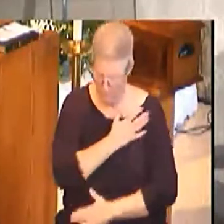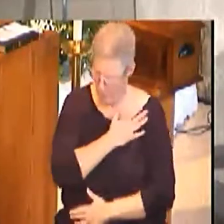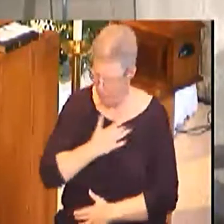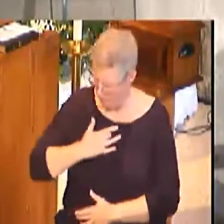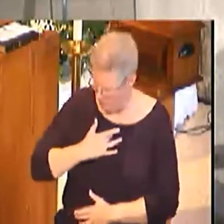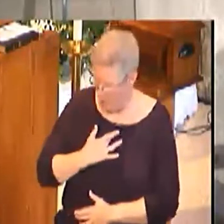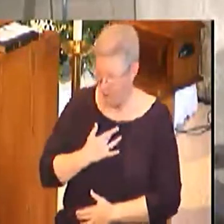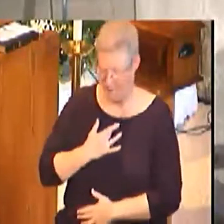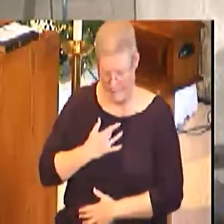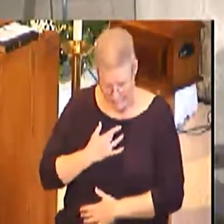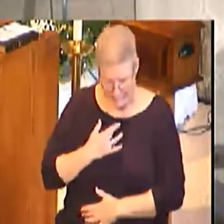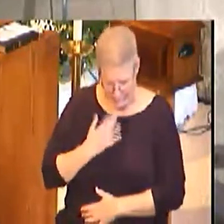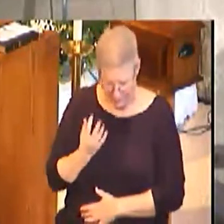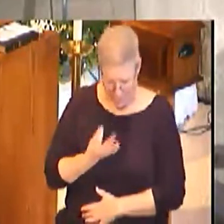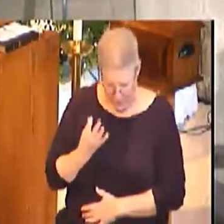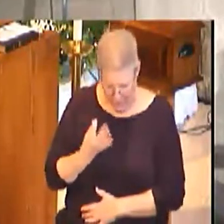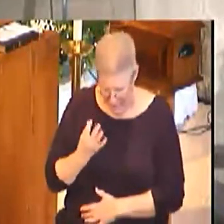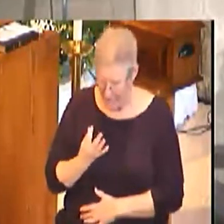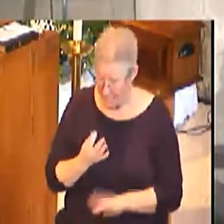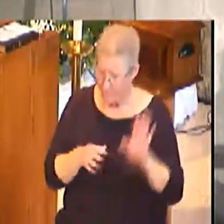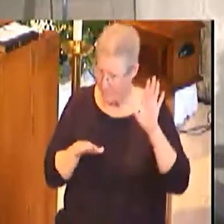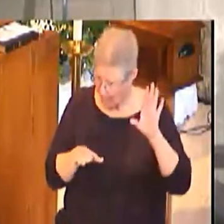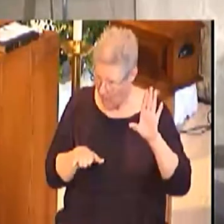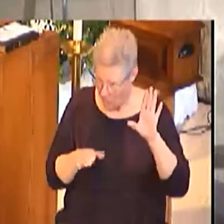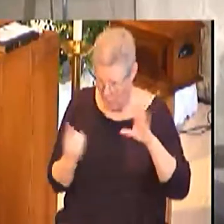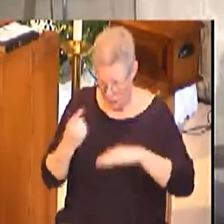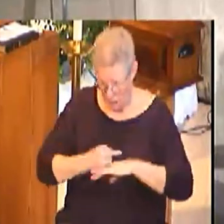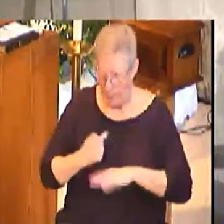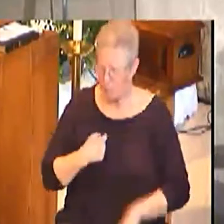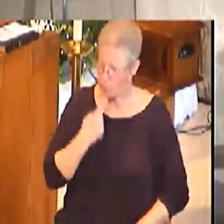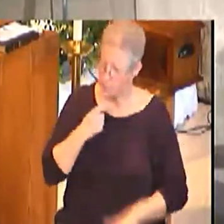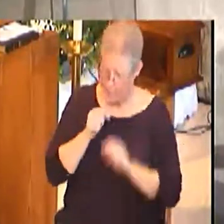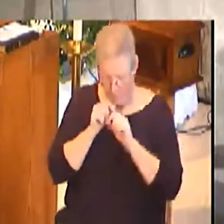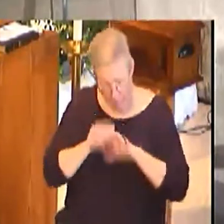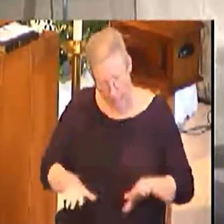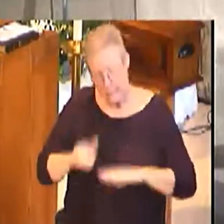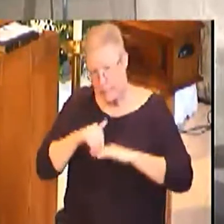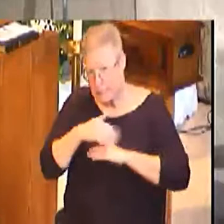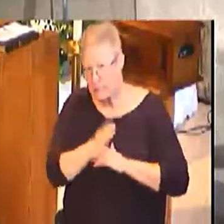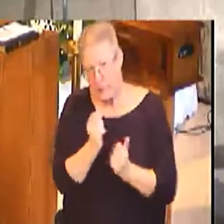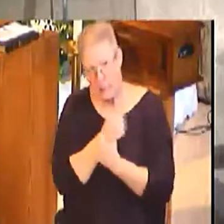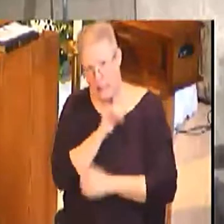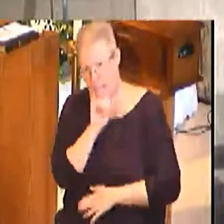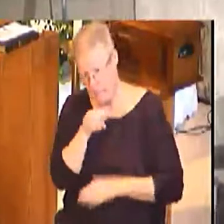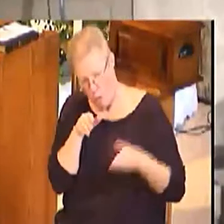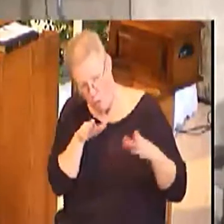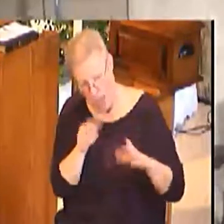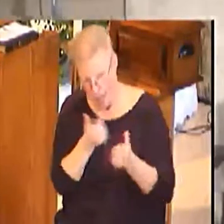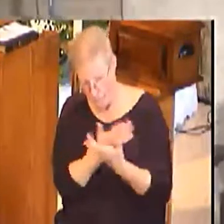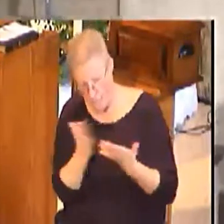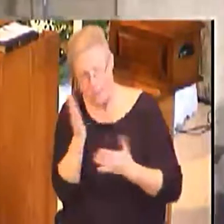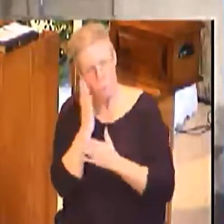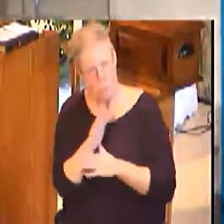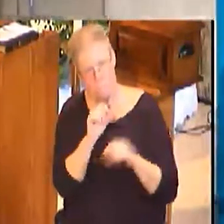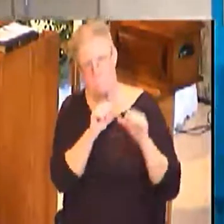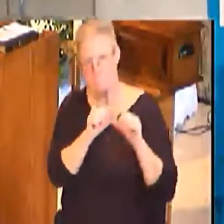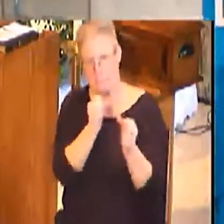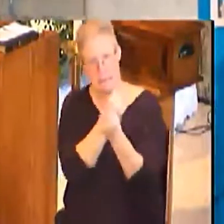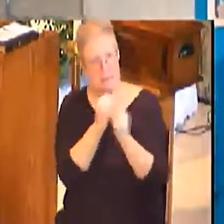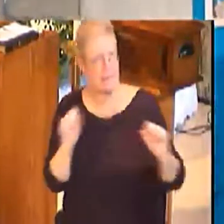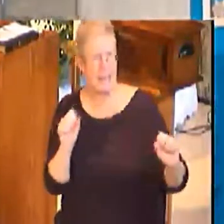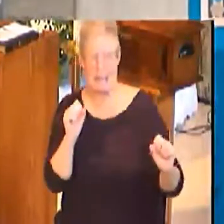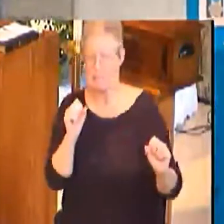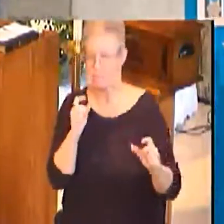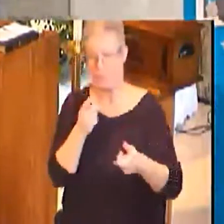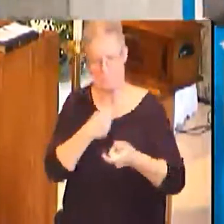inauguration day, and so I sent blessings and love in that direction, that everything would be safe, and all this transfer